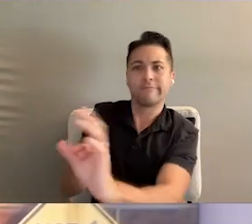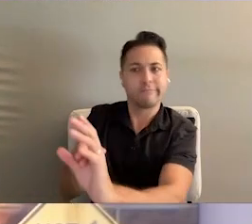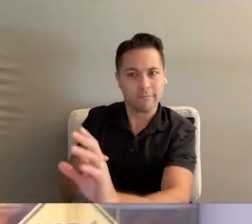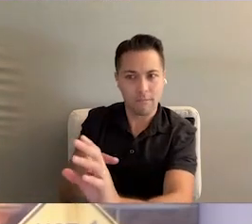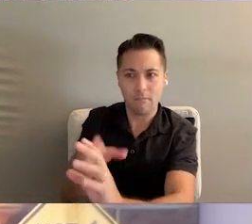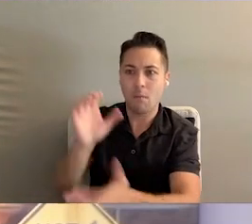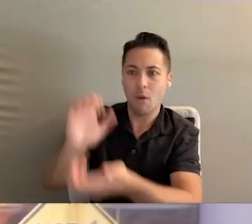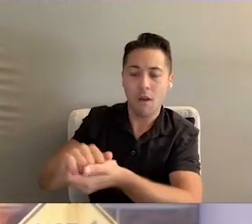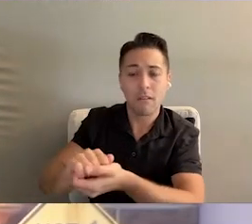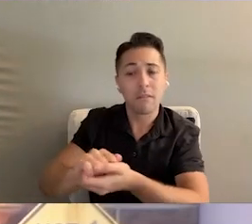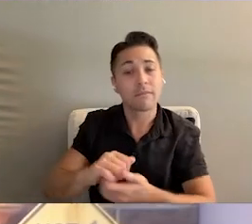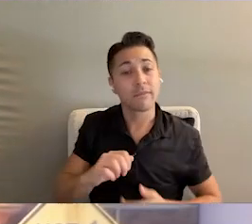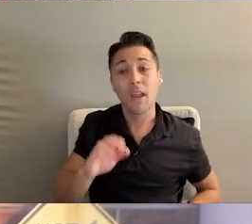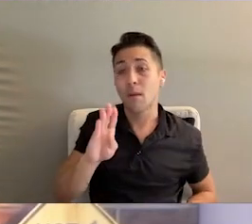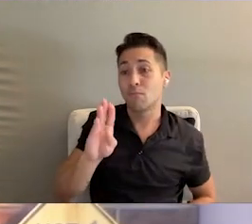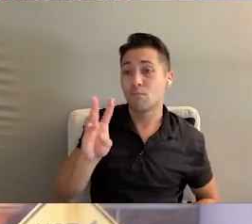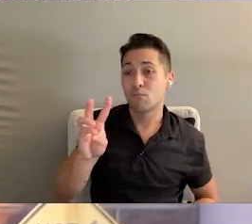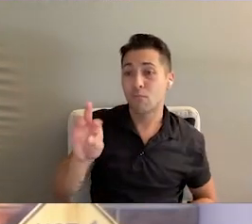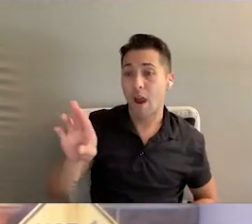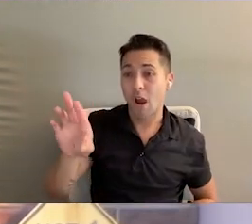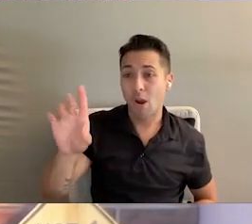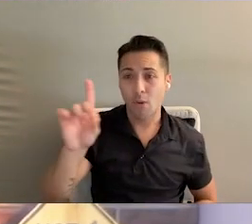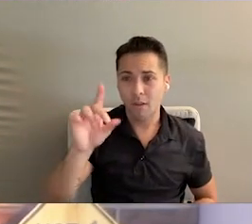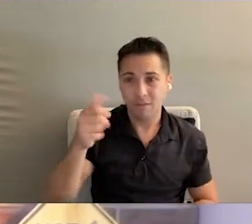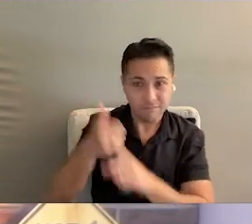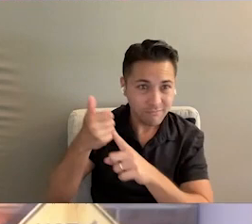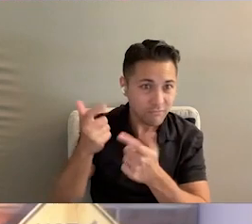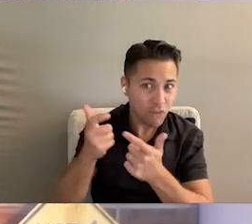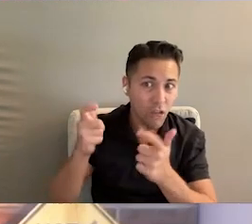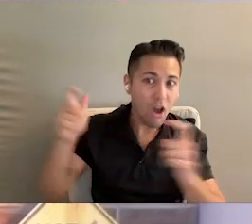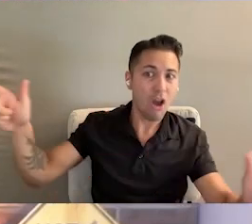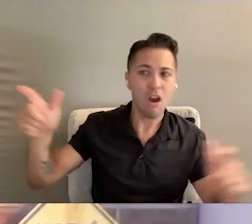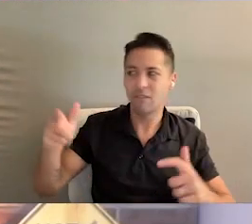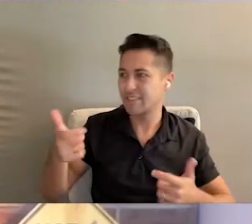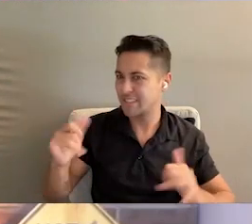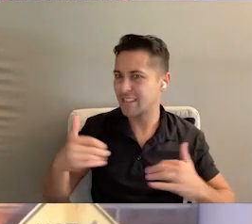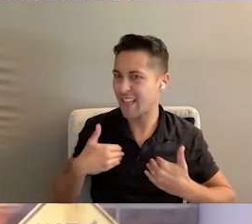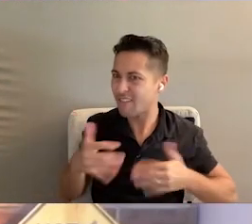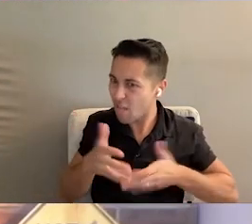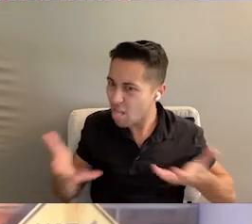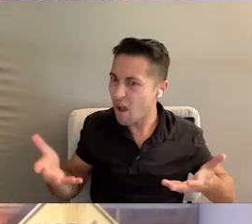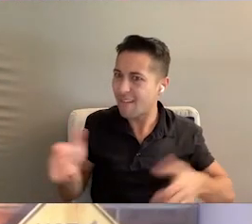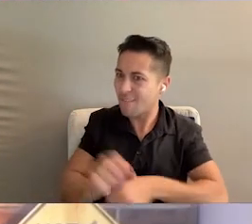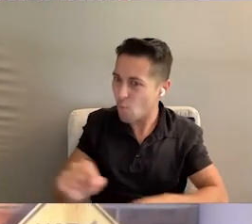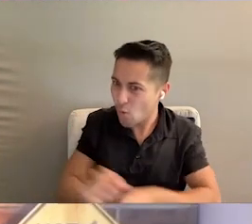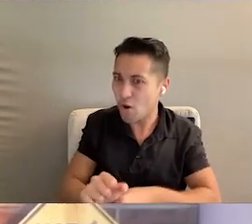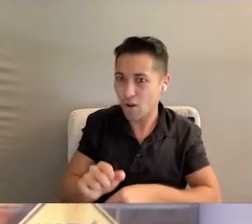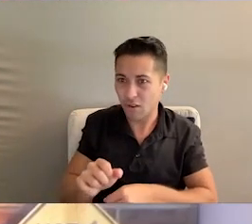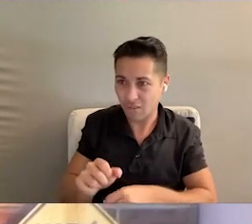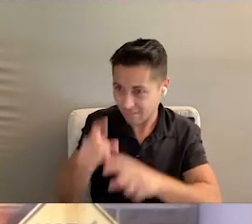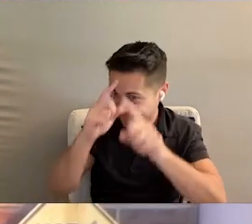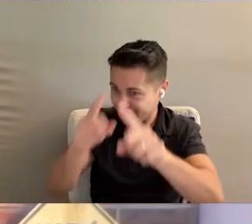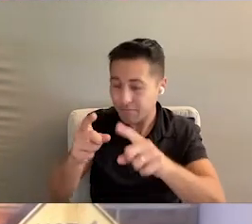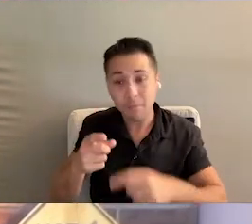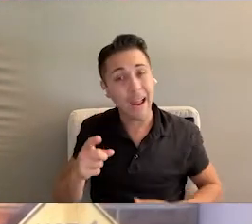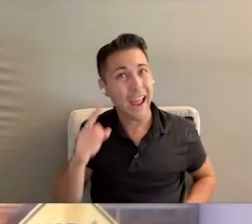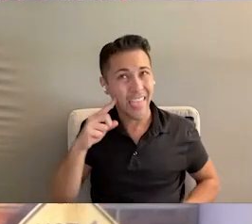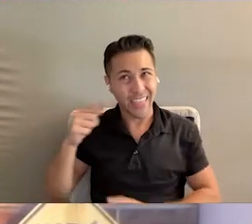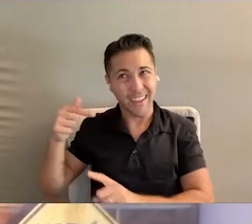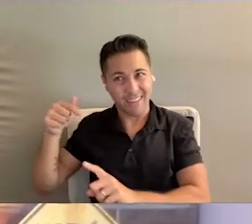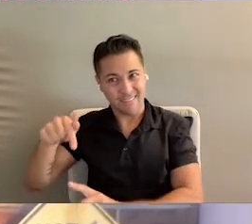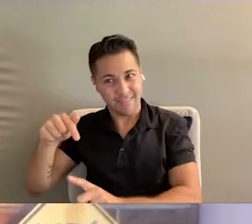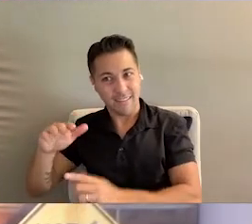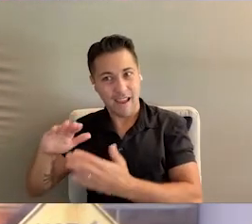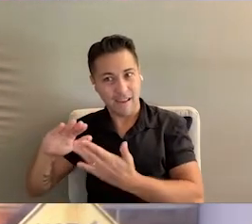types of communities. And Broward County, while Broward is large and Broward has lots of work to do still, Broward in many, many ways I